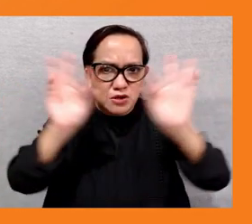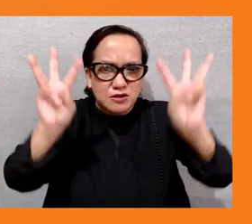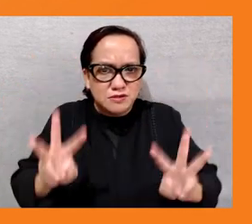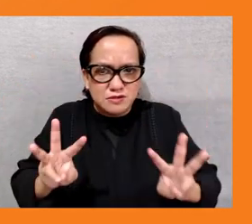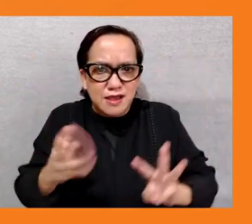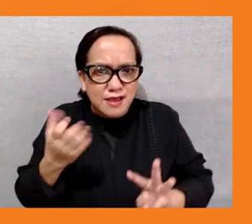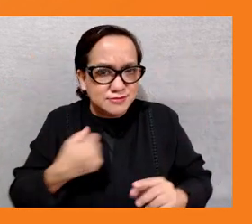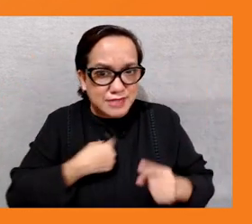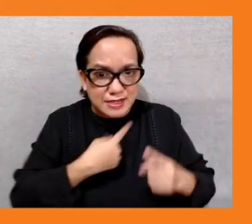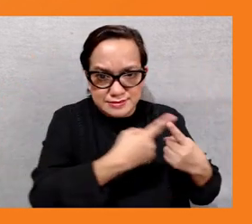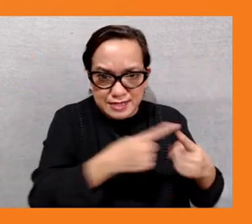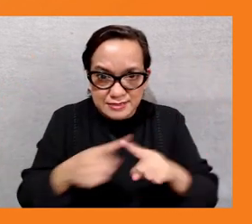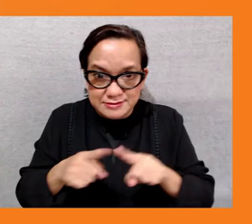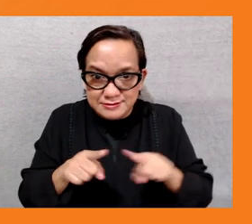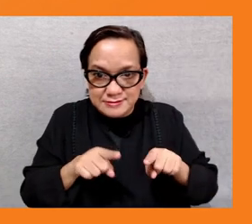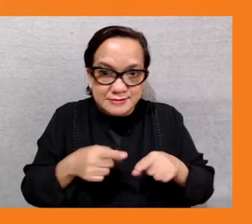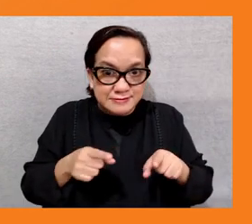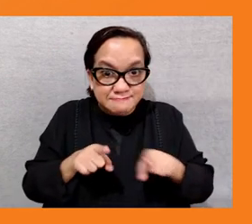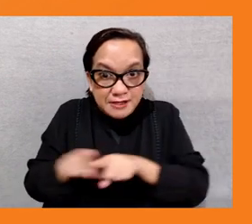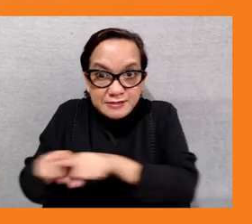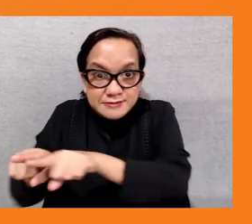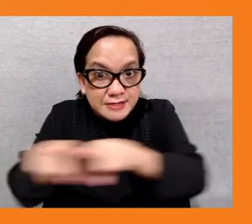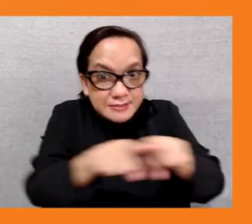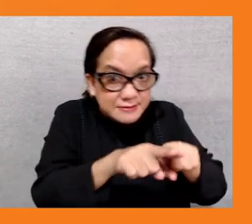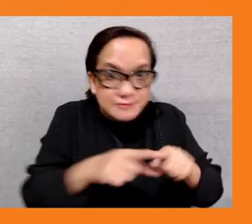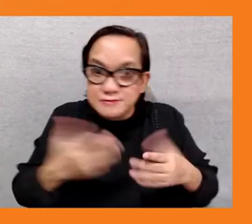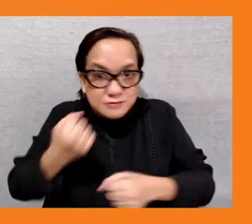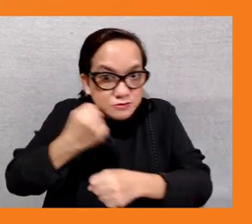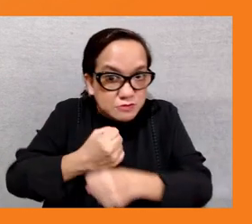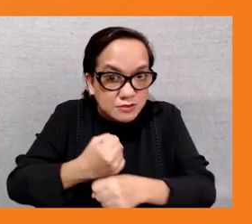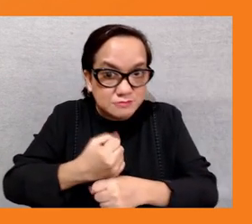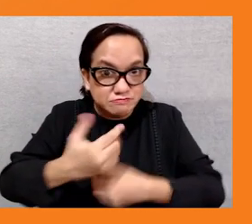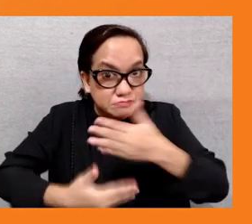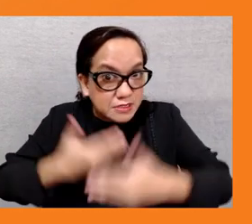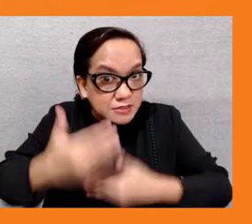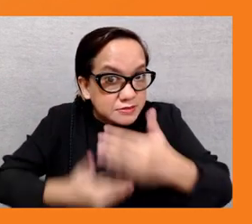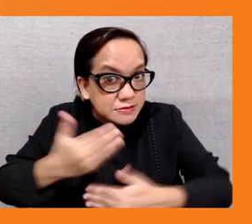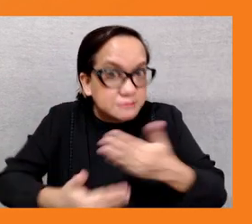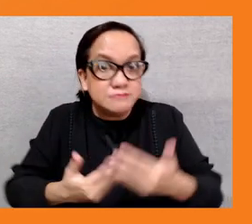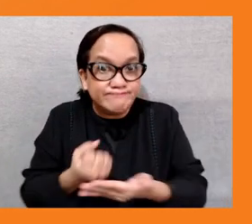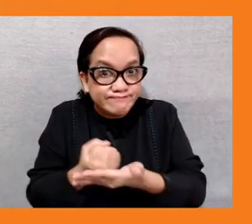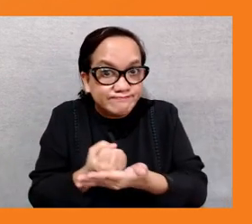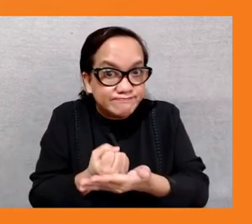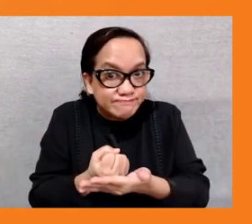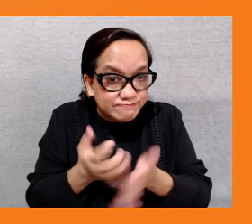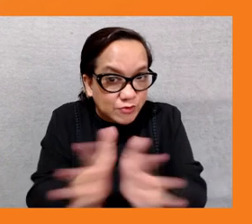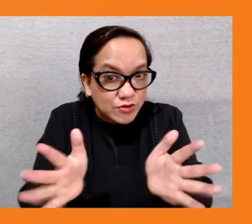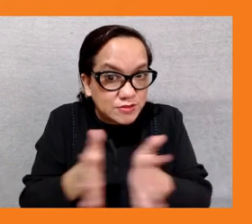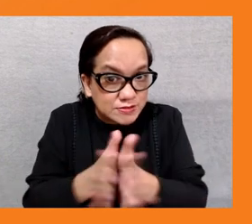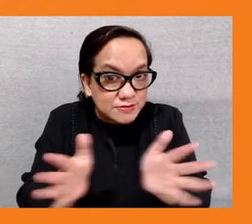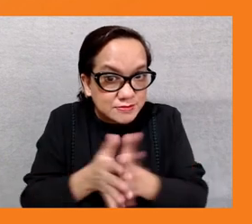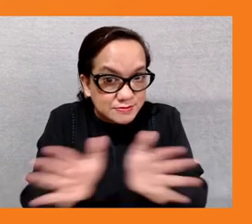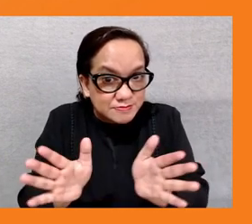um as i said how can we look at distributive and procedural justice to make sure that both are included